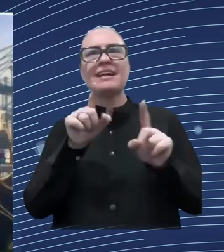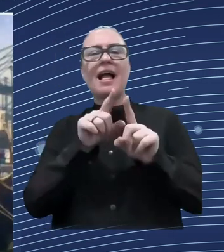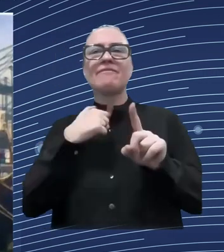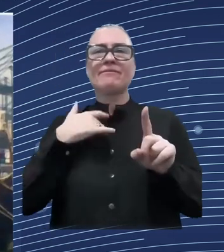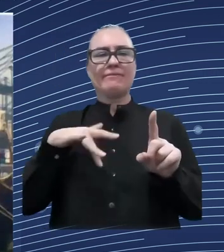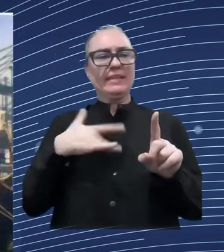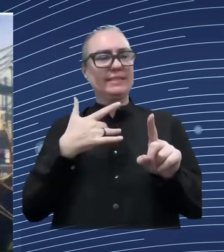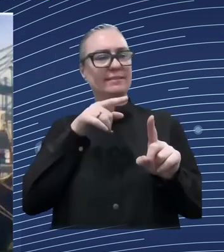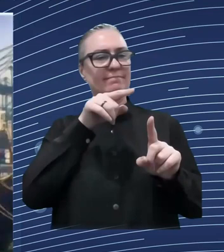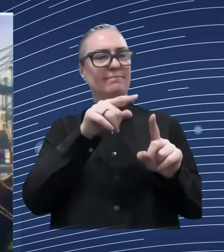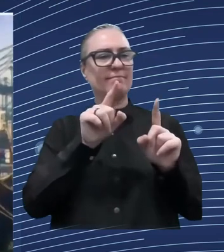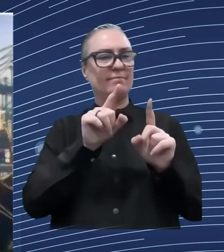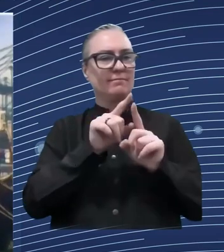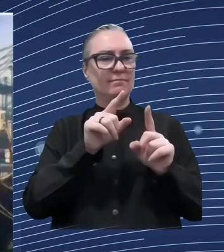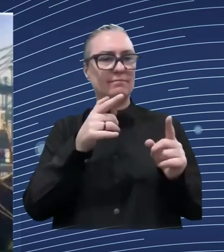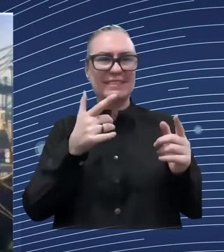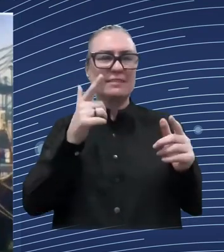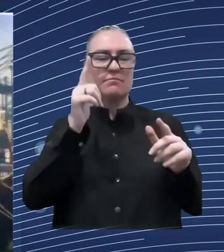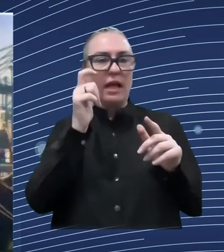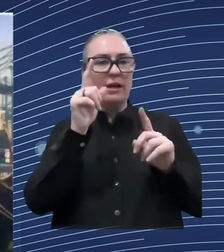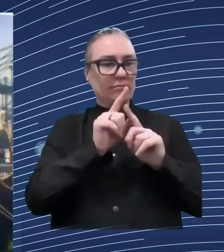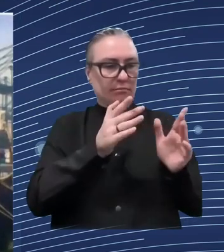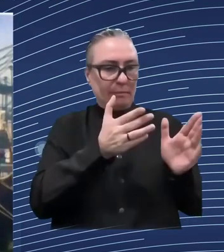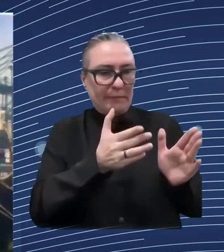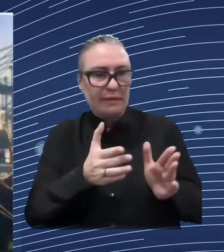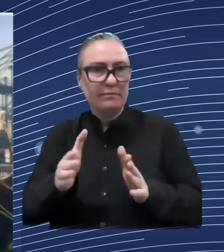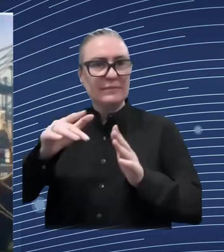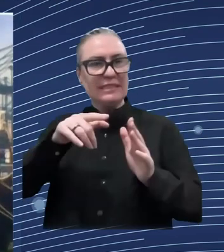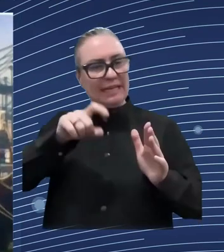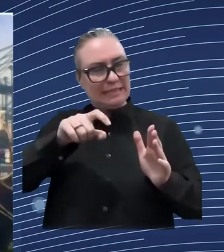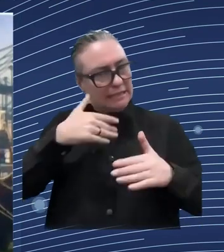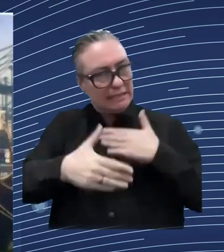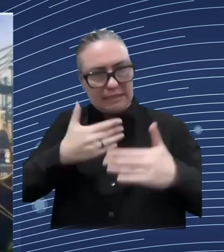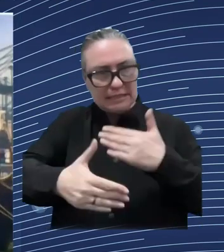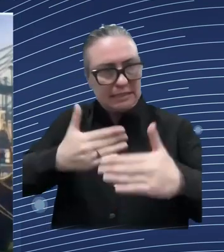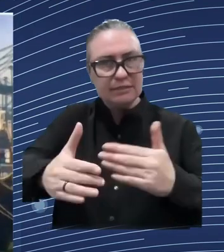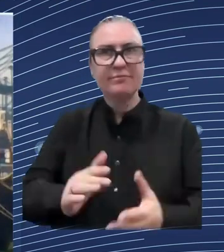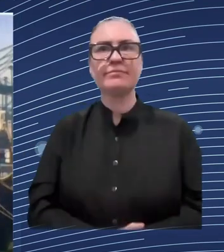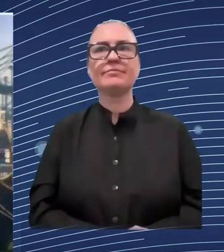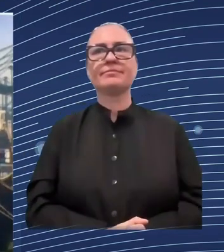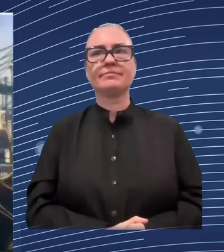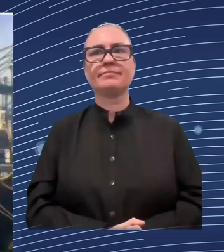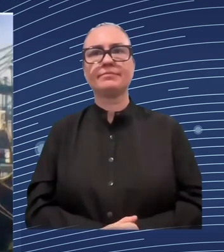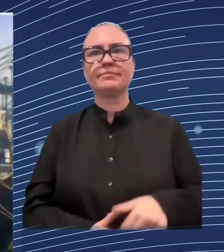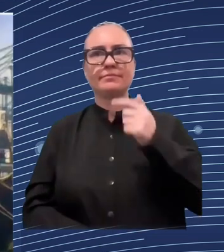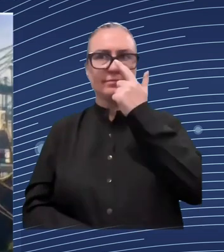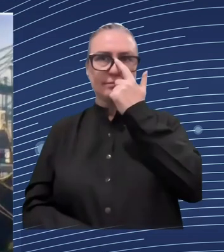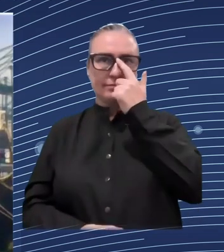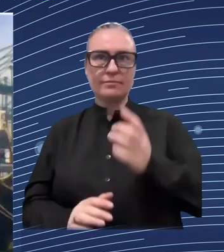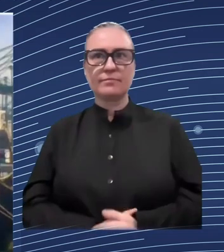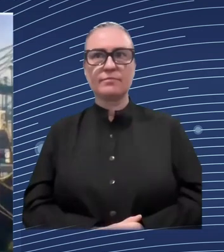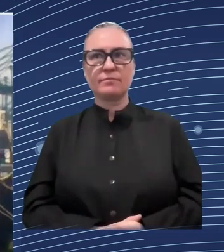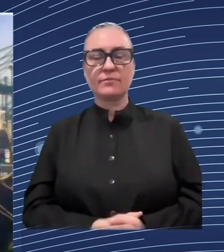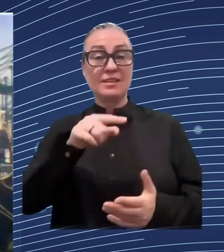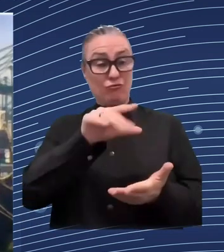and also with the with the deputy ministers and the others involved is also the the huge informal economy and here it's